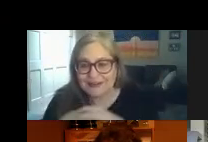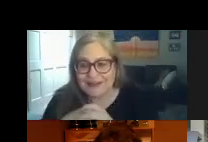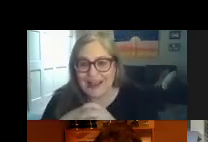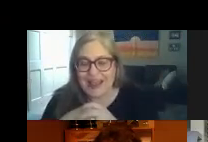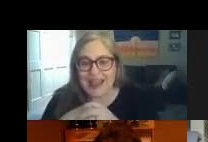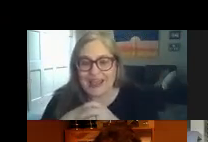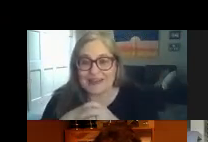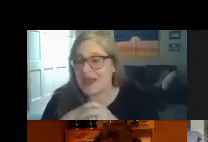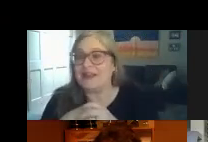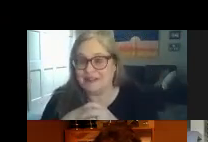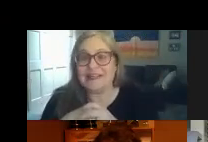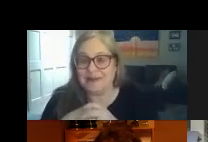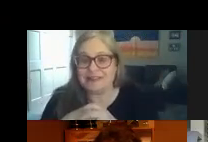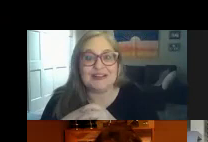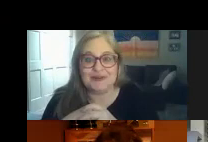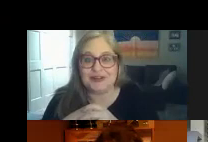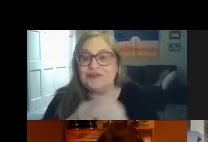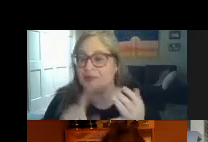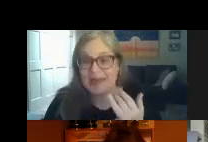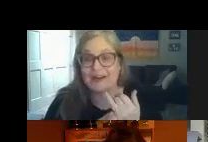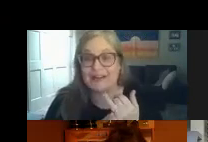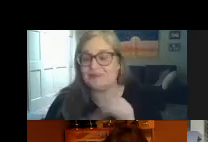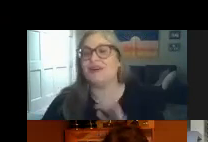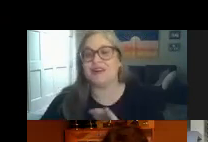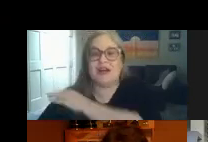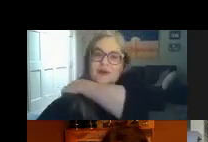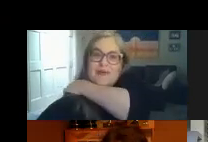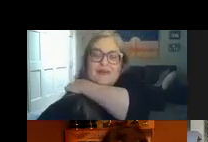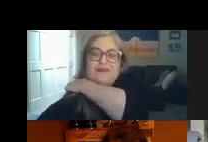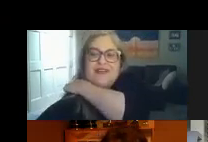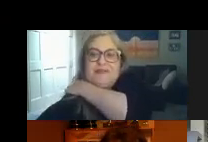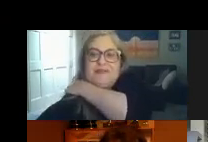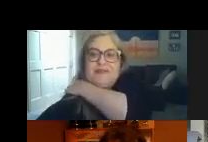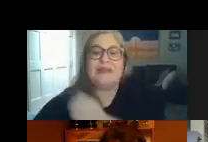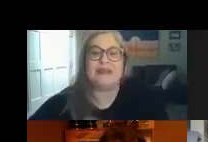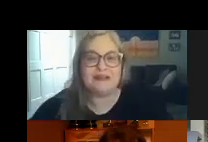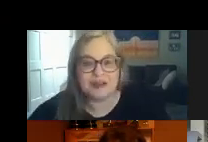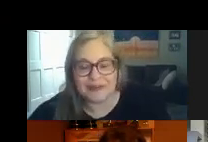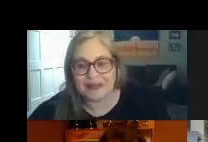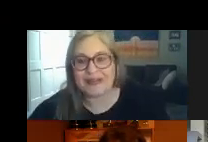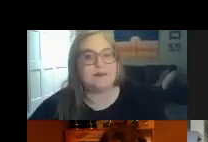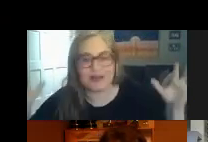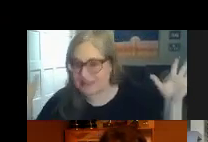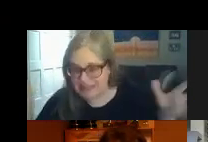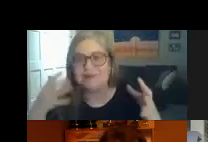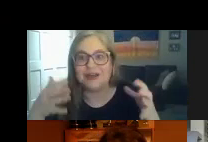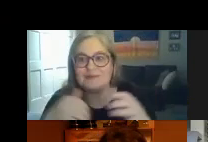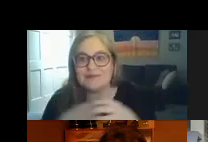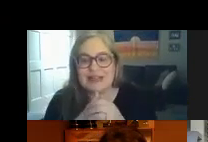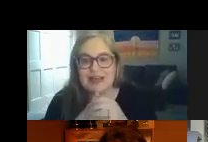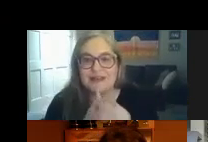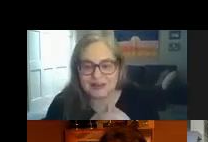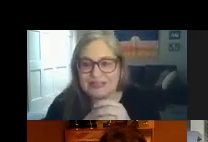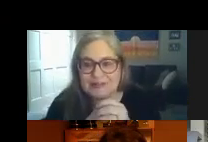and and the team is going to include the parent we're going to talk more about who's going to be at that meeting a little bit later but a team